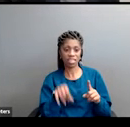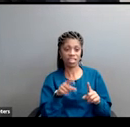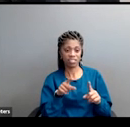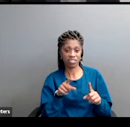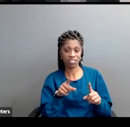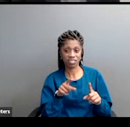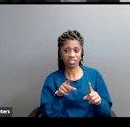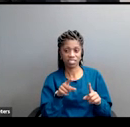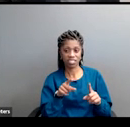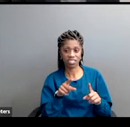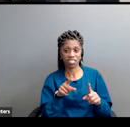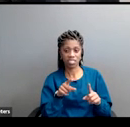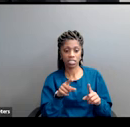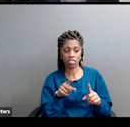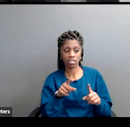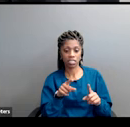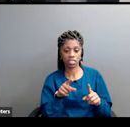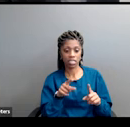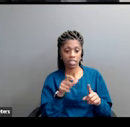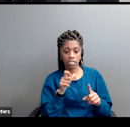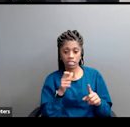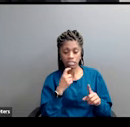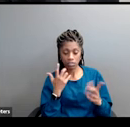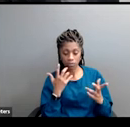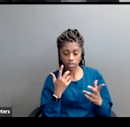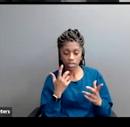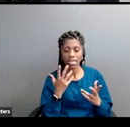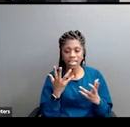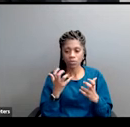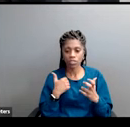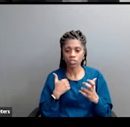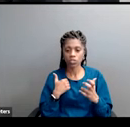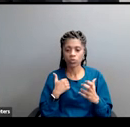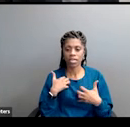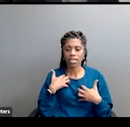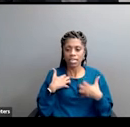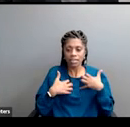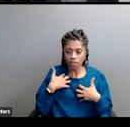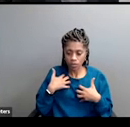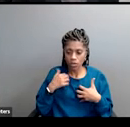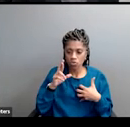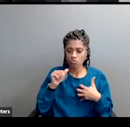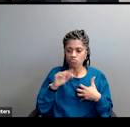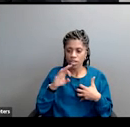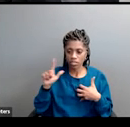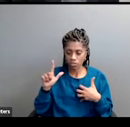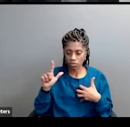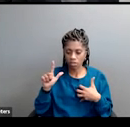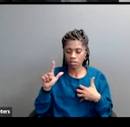his main strategy is to provoke racial anxiety and racial resentment. If that's his main strategy,